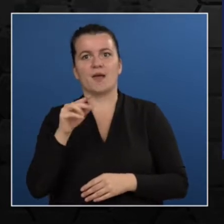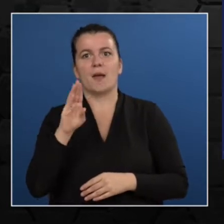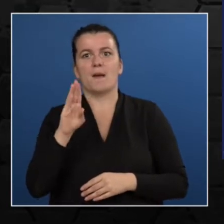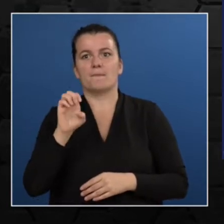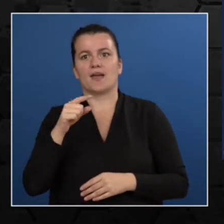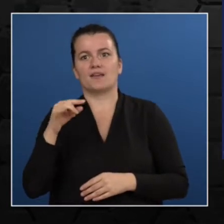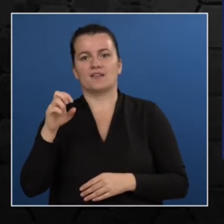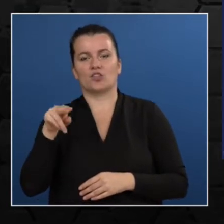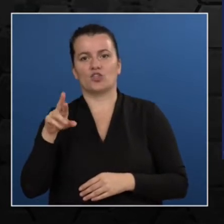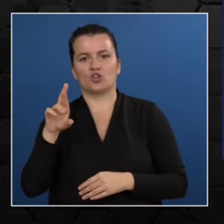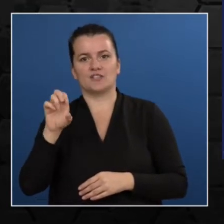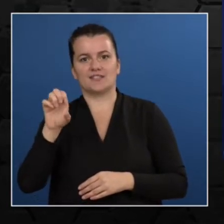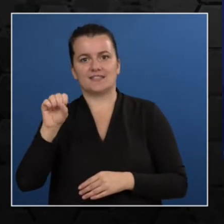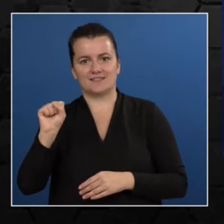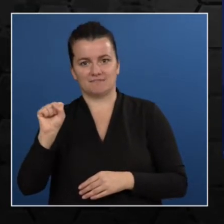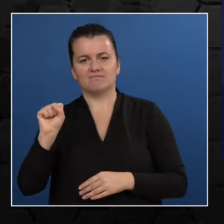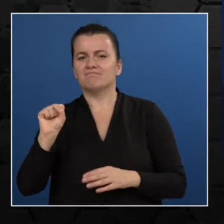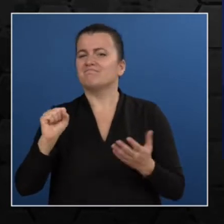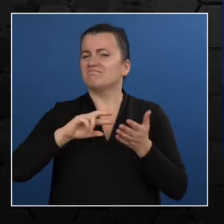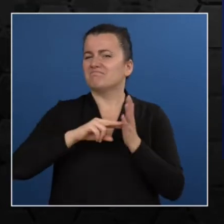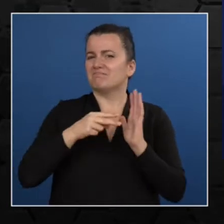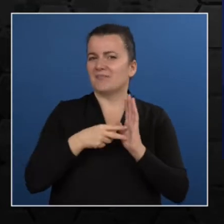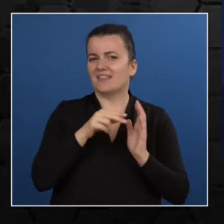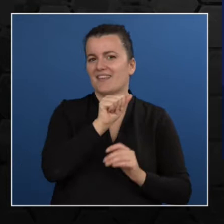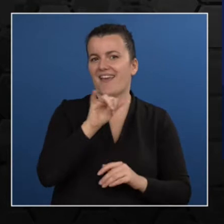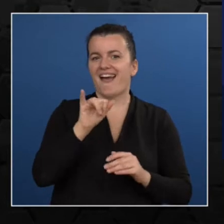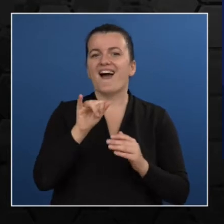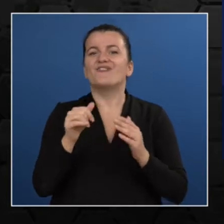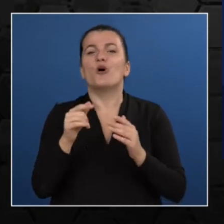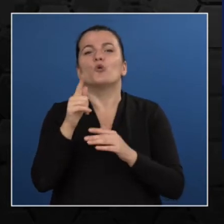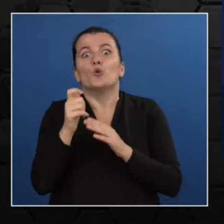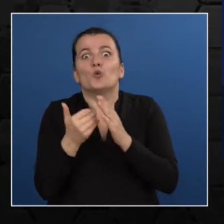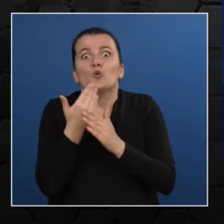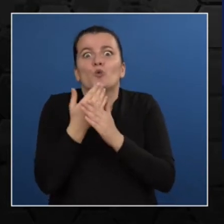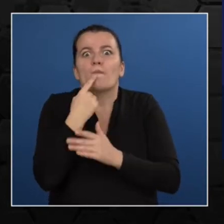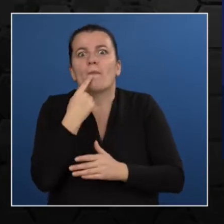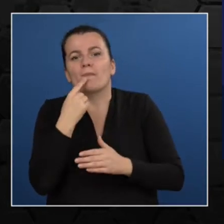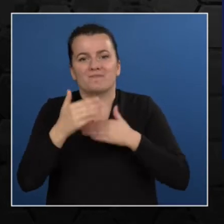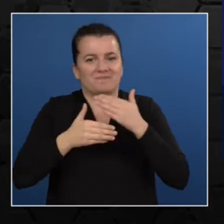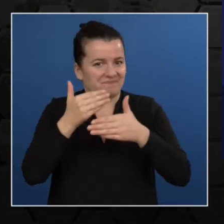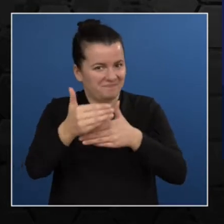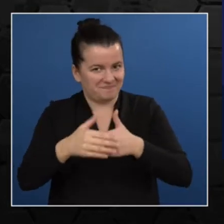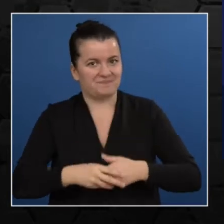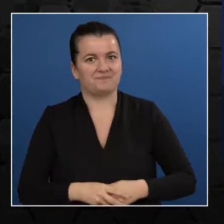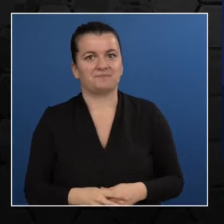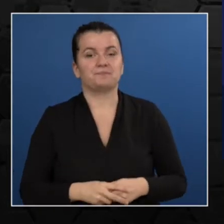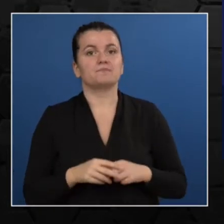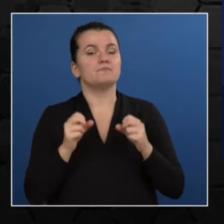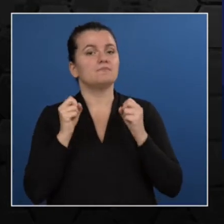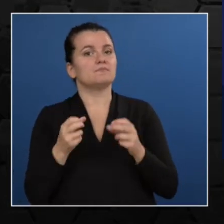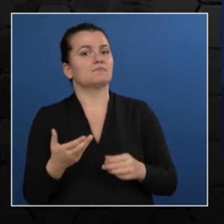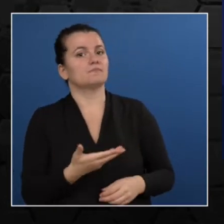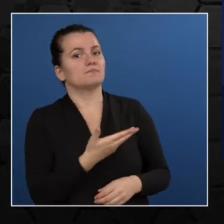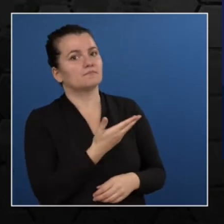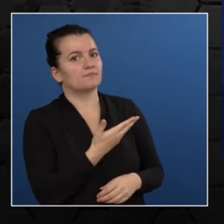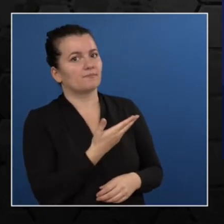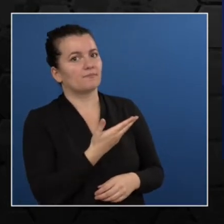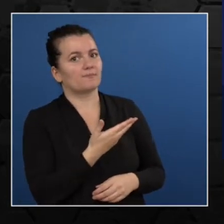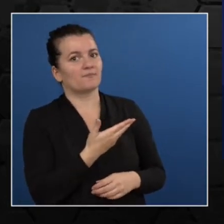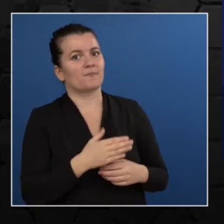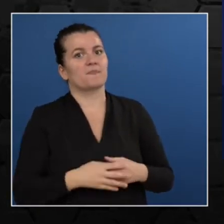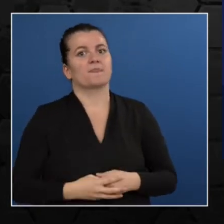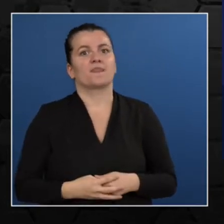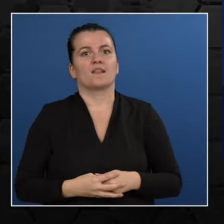exciting and interesting about this event is if you go ahead and complete a learn module, right?